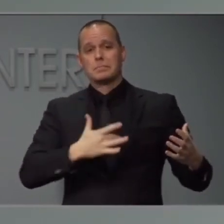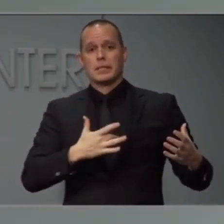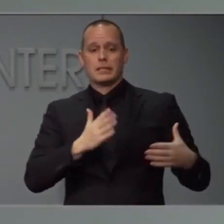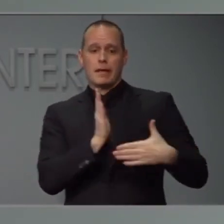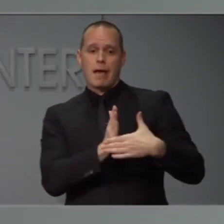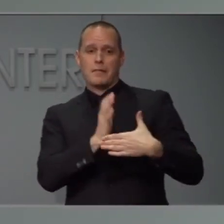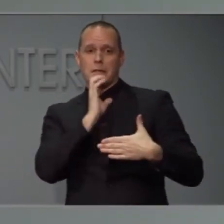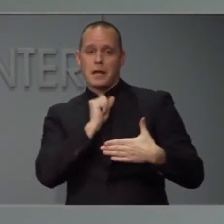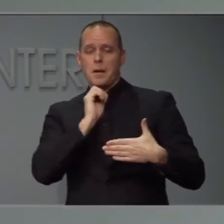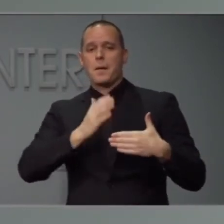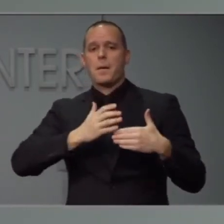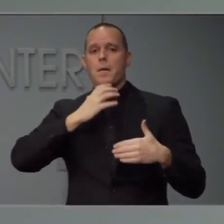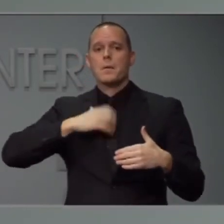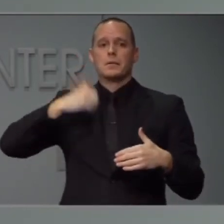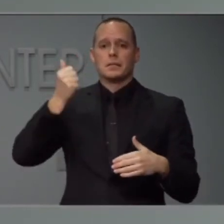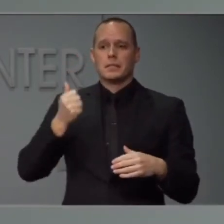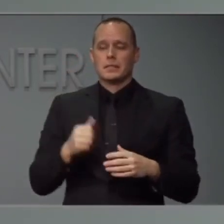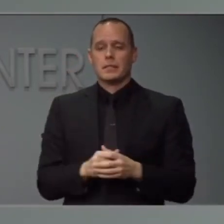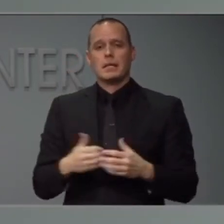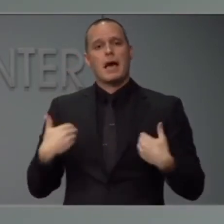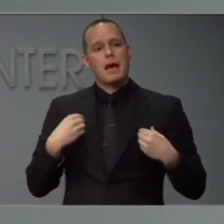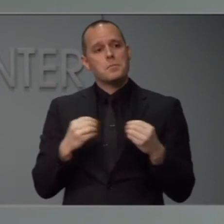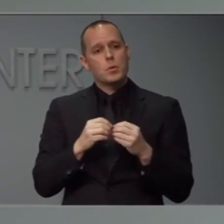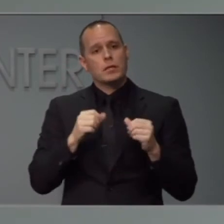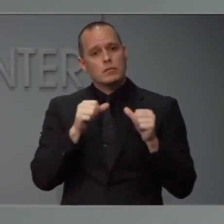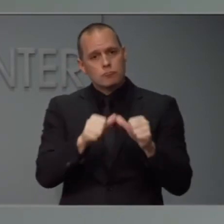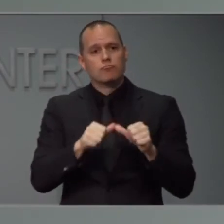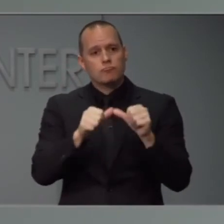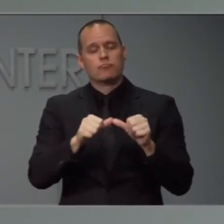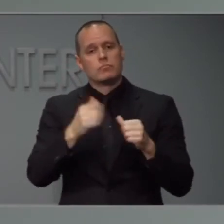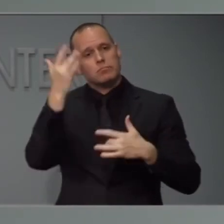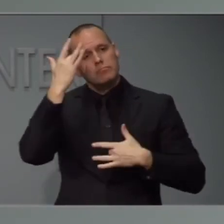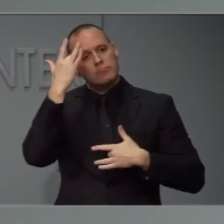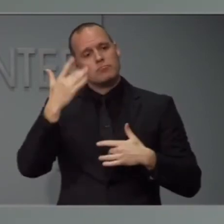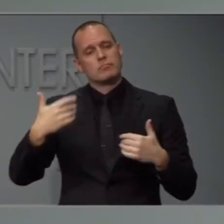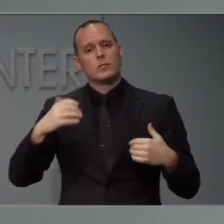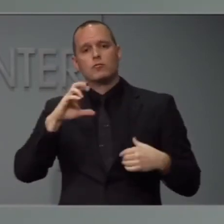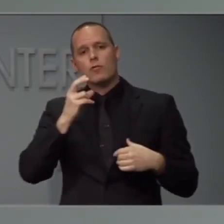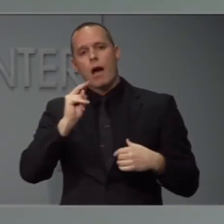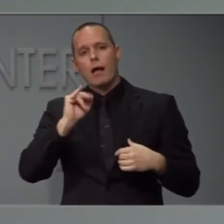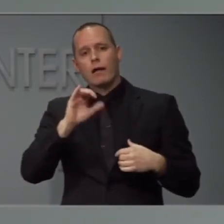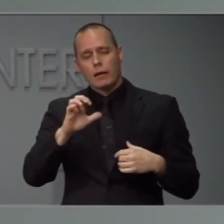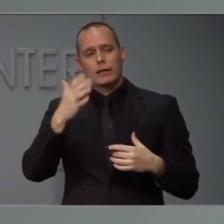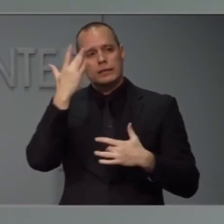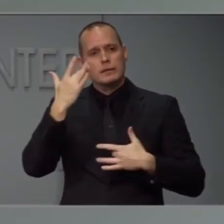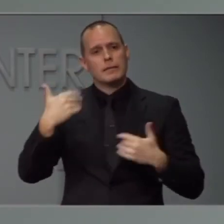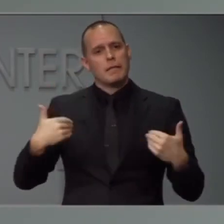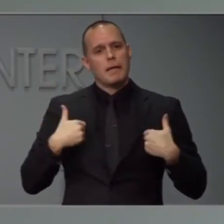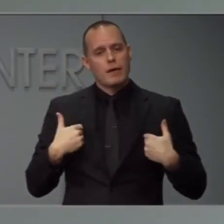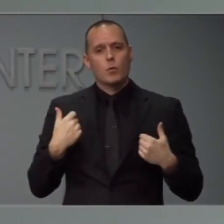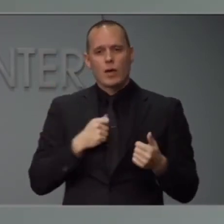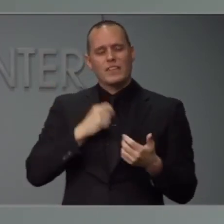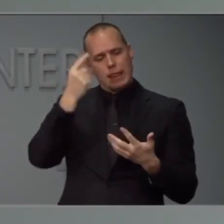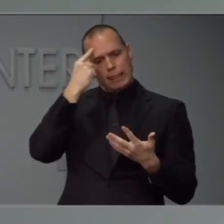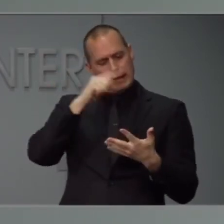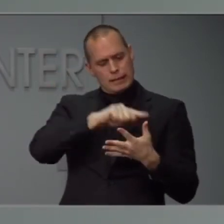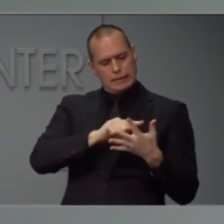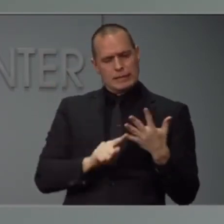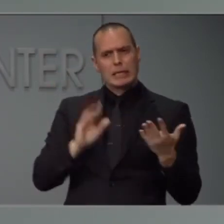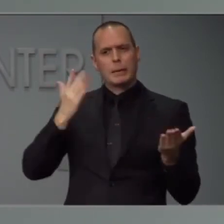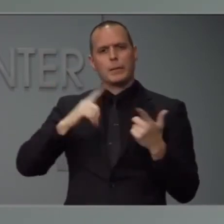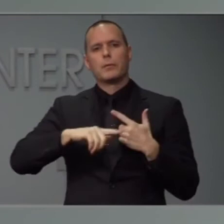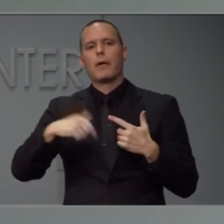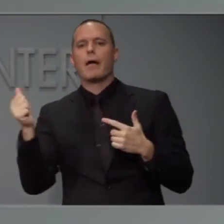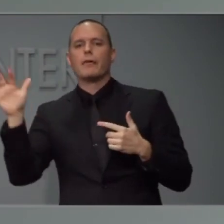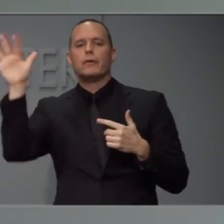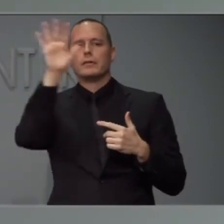that puts people at higher risk. So we have to take all of those things on balance to understand what does the virus mean for us here in North Carolina